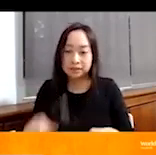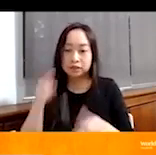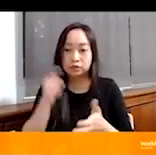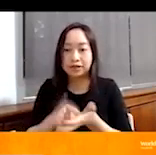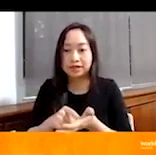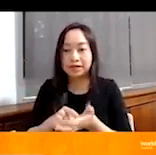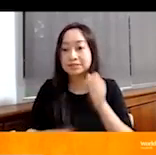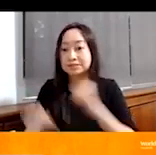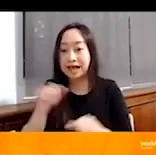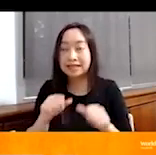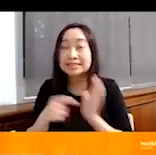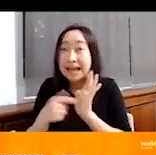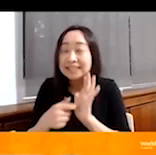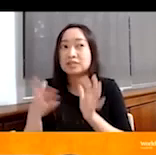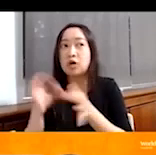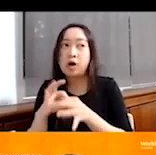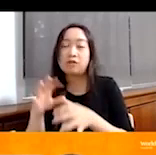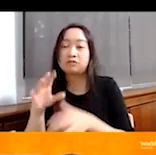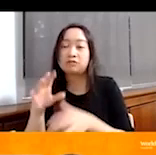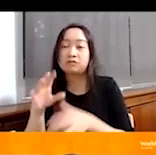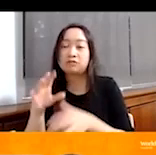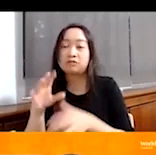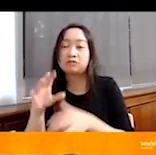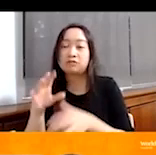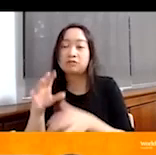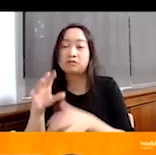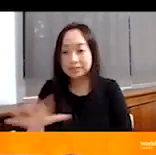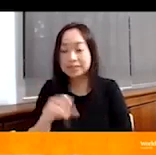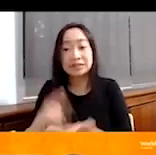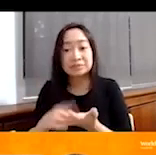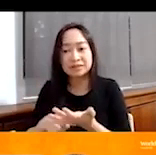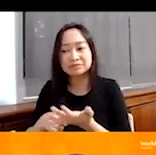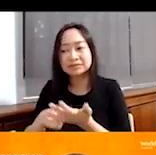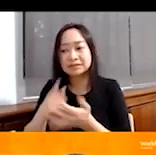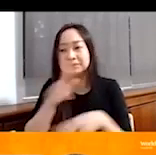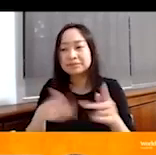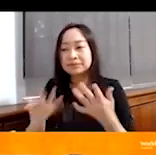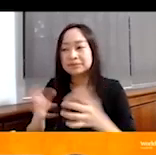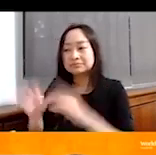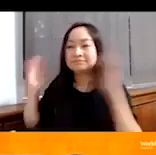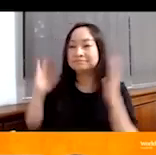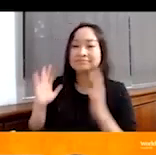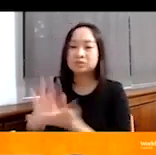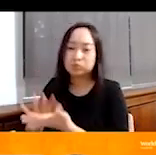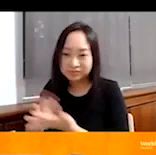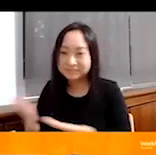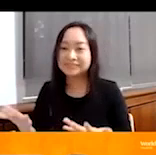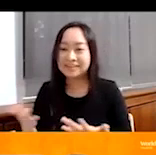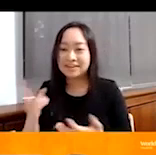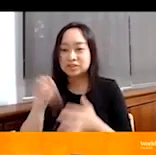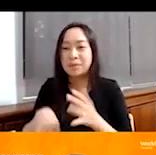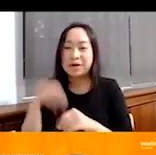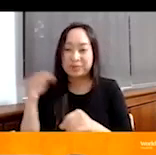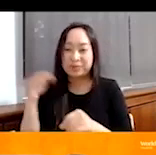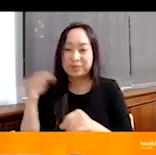signs of trauma in children. And it can lead, it can also lead to child labor. But for dropout,